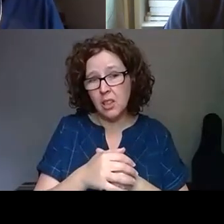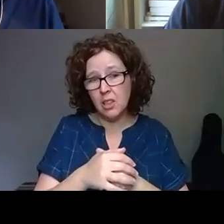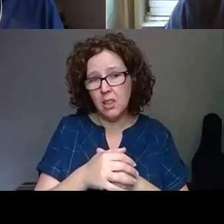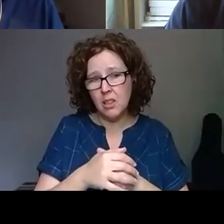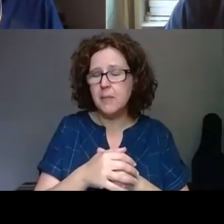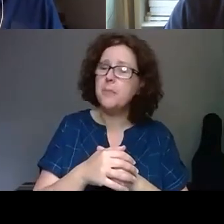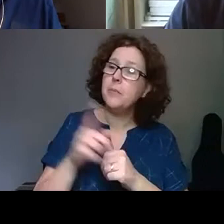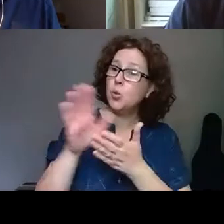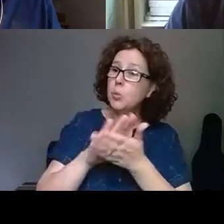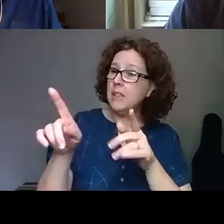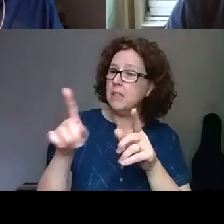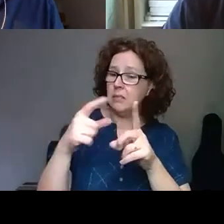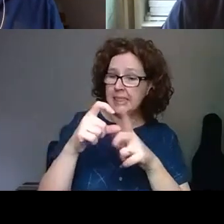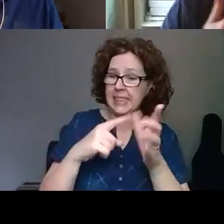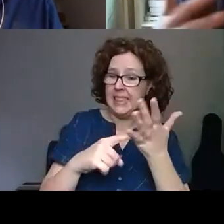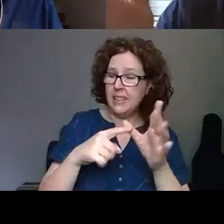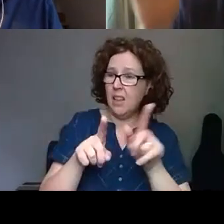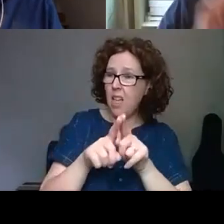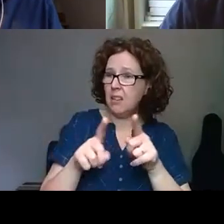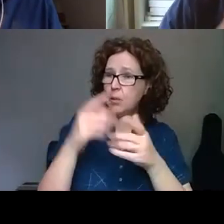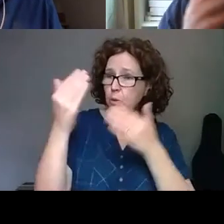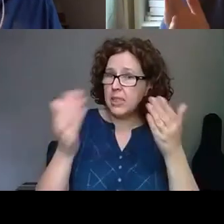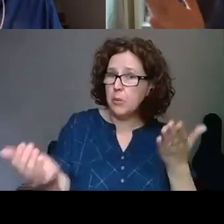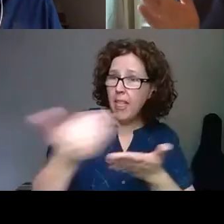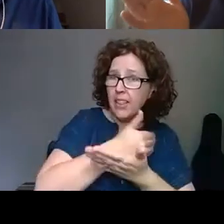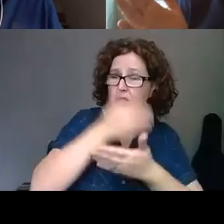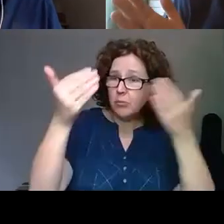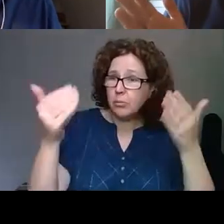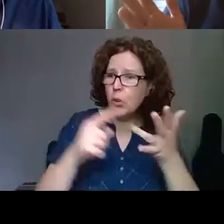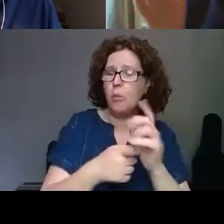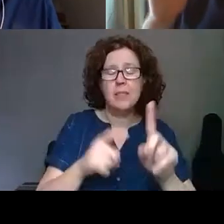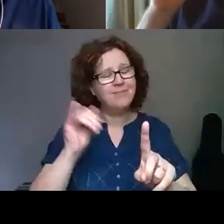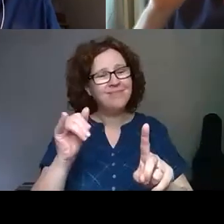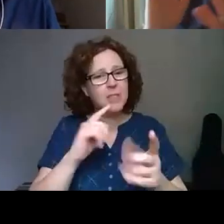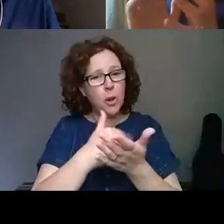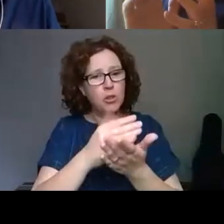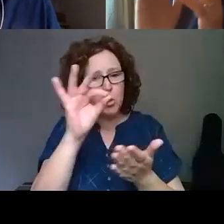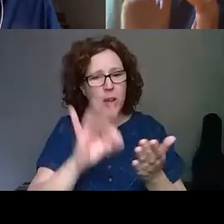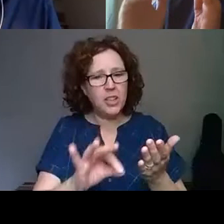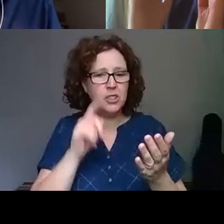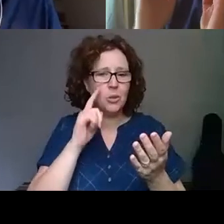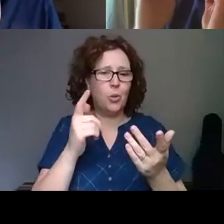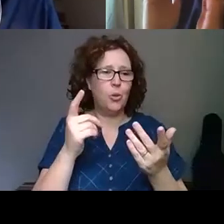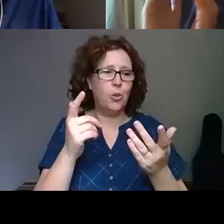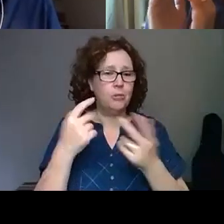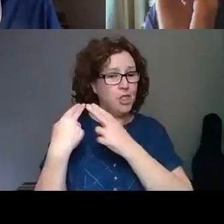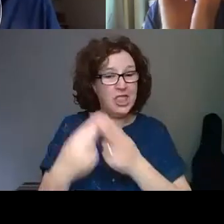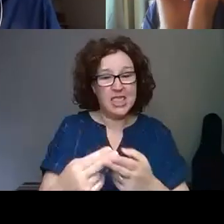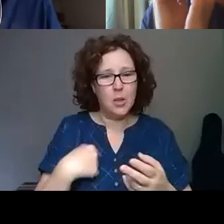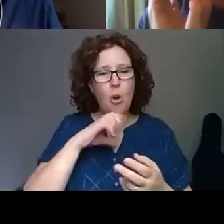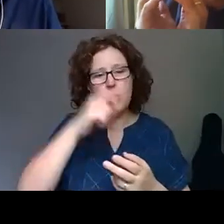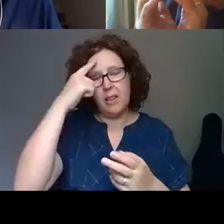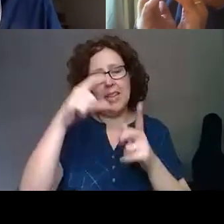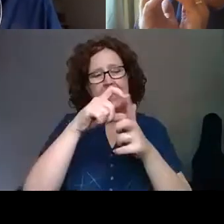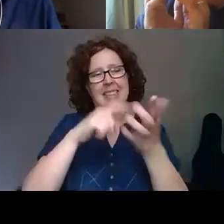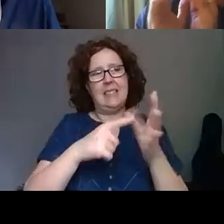You mean data in terms of kind of museum collections? guess, well, that's part of the question, know, Traditionally, we've always seen data in terms